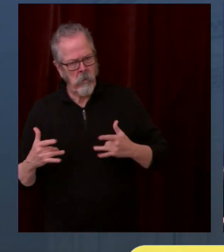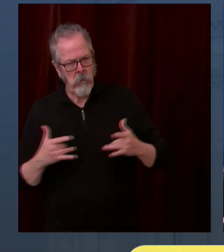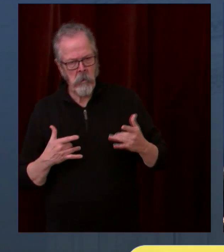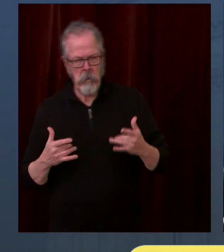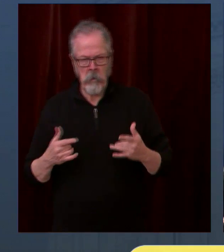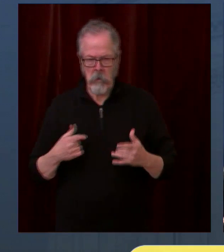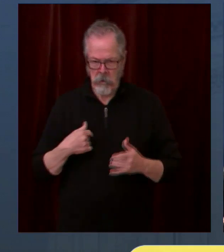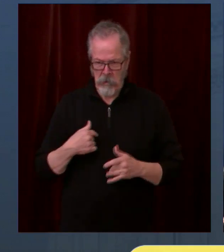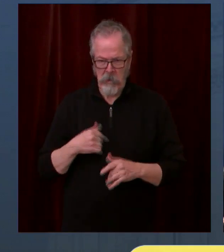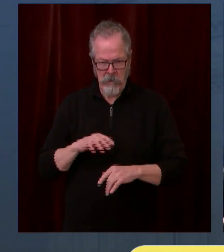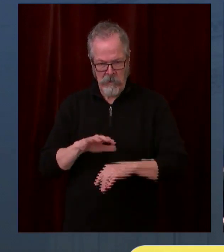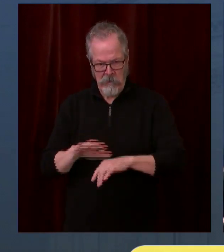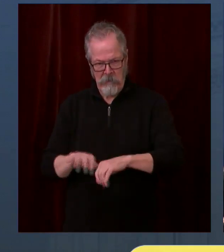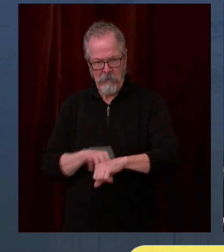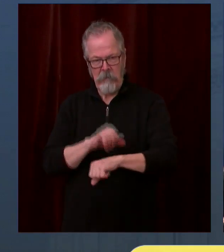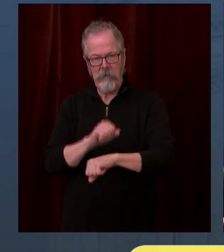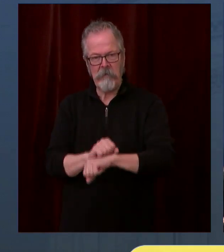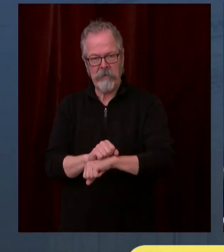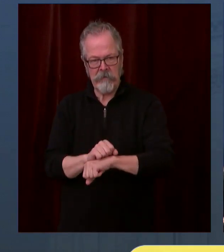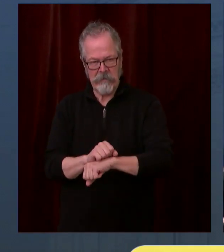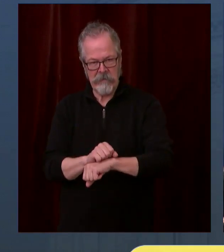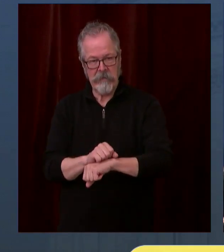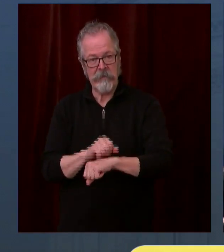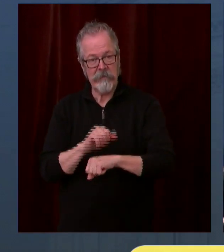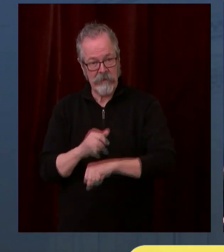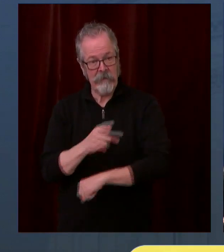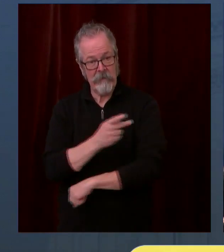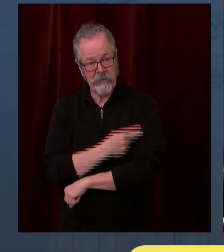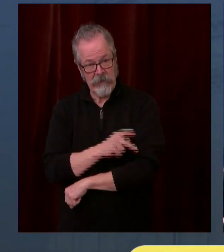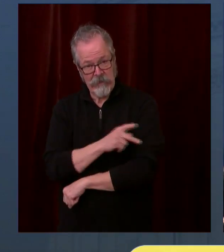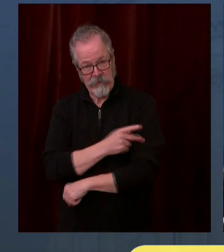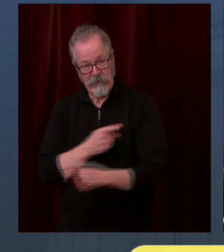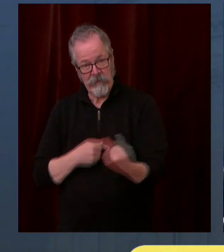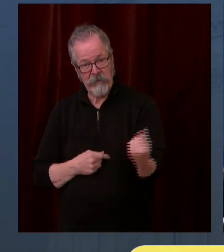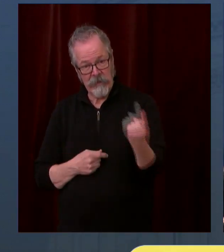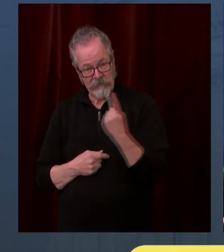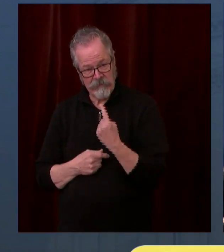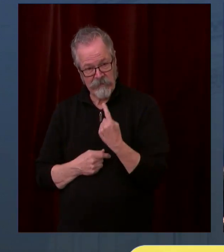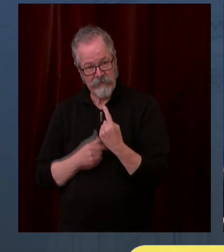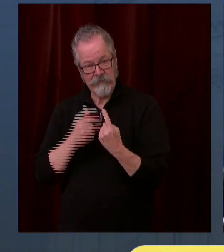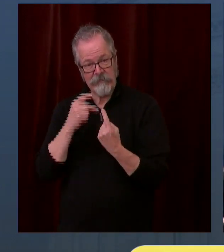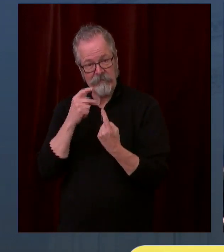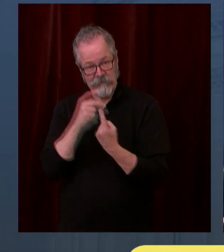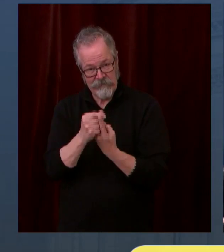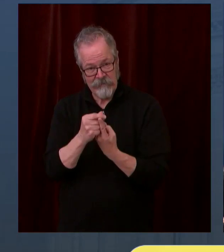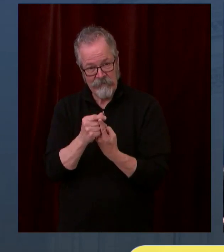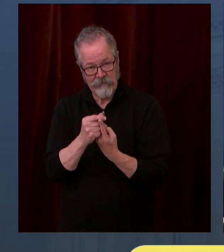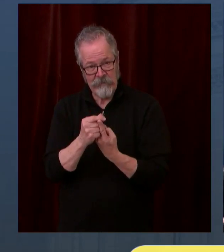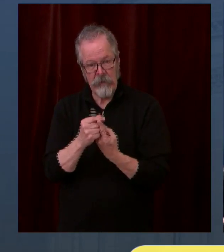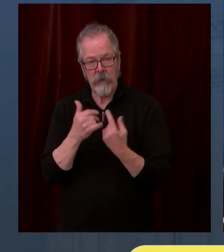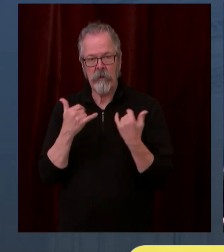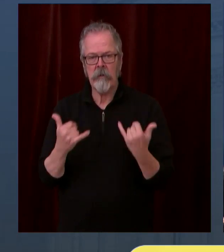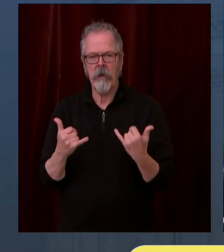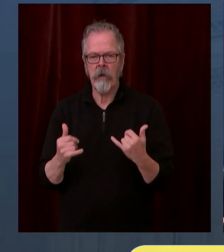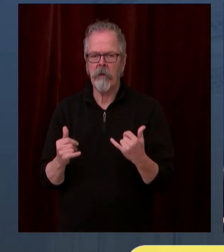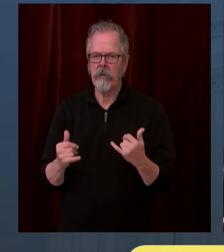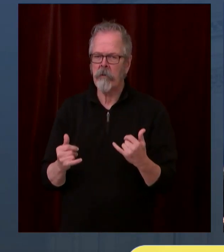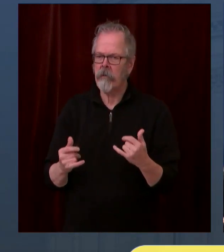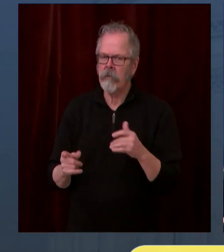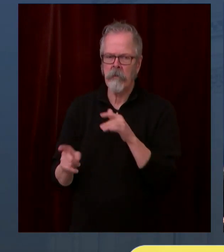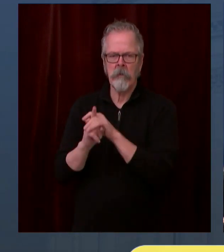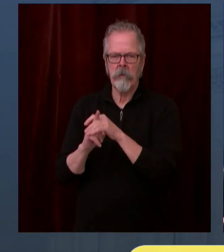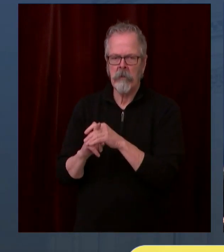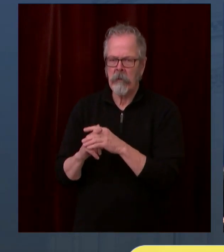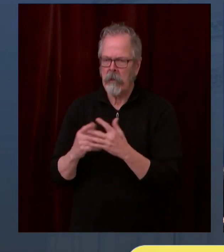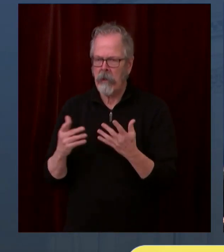time, that they would be embarrassed in not having the delivery there in time and that you'd have a citizen who's unhappy